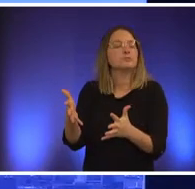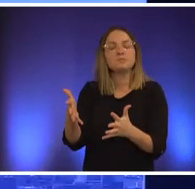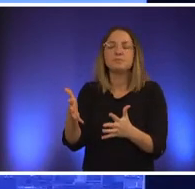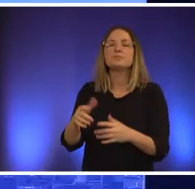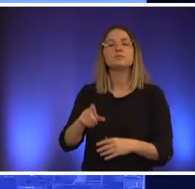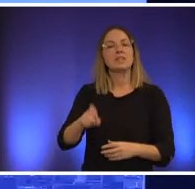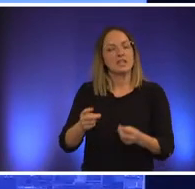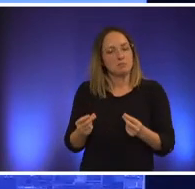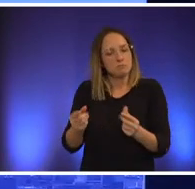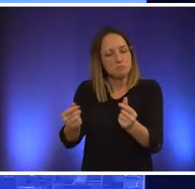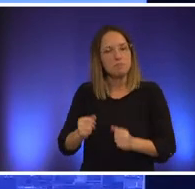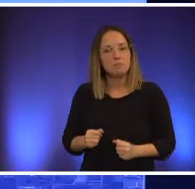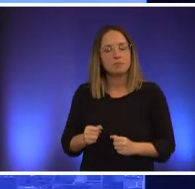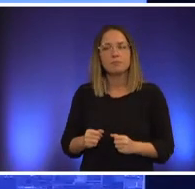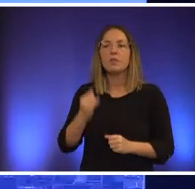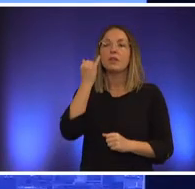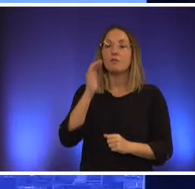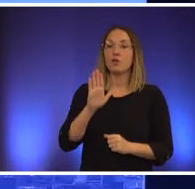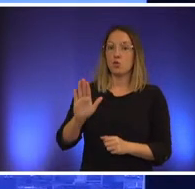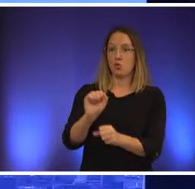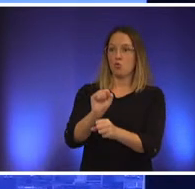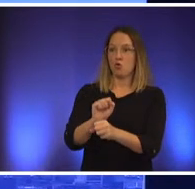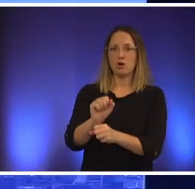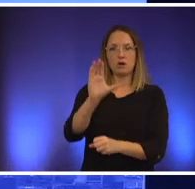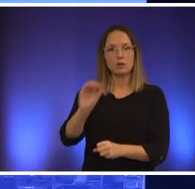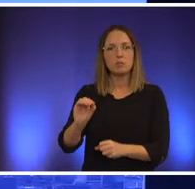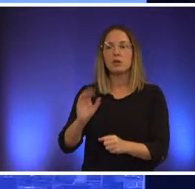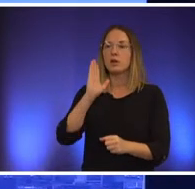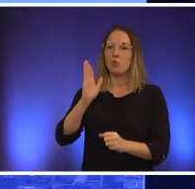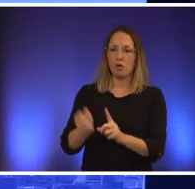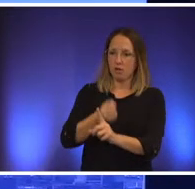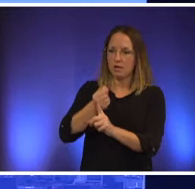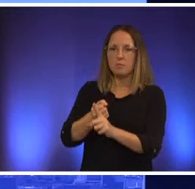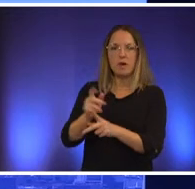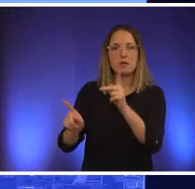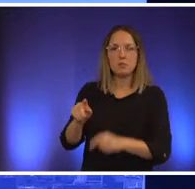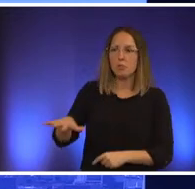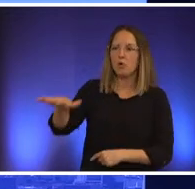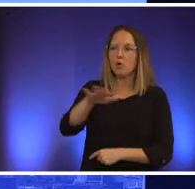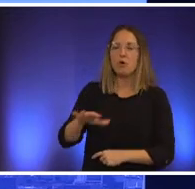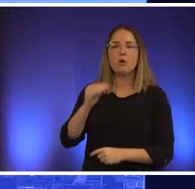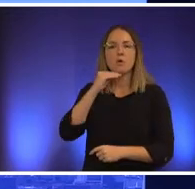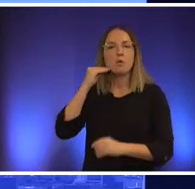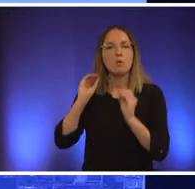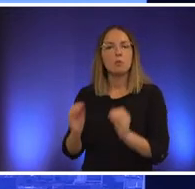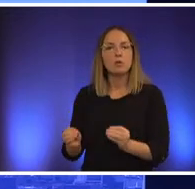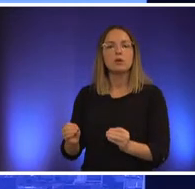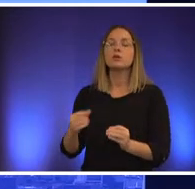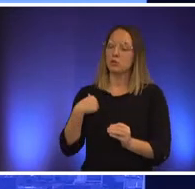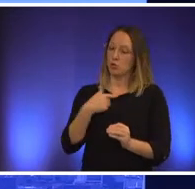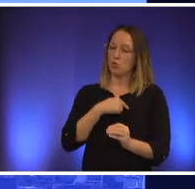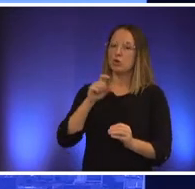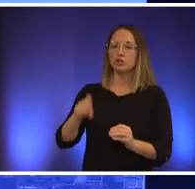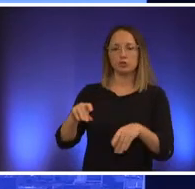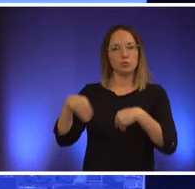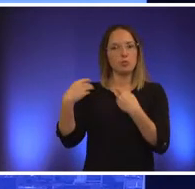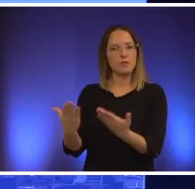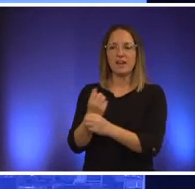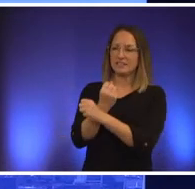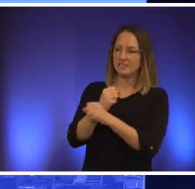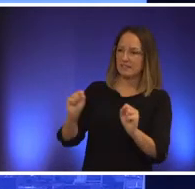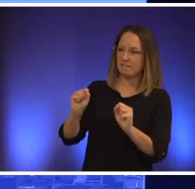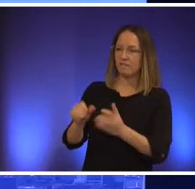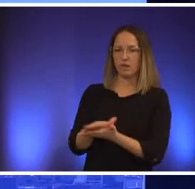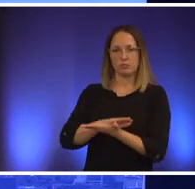doing something life-changing and impactful like say to that unhoused person we're going to provide you a safe and a dignified place to live